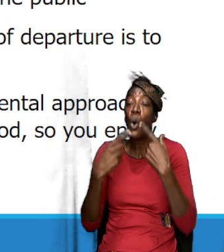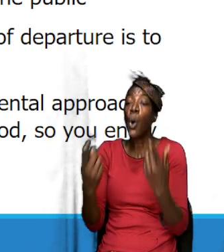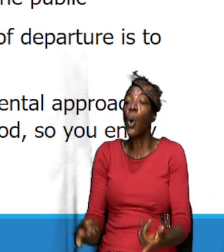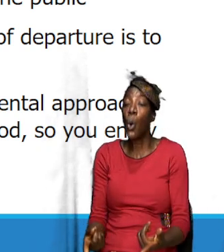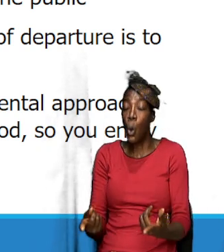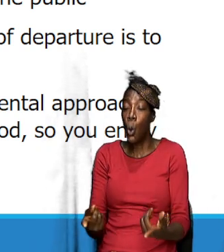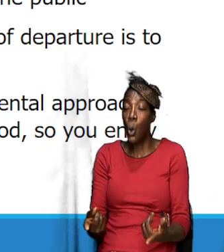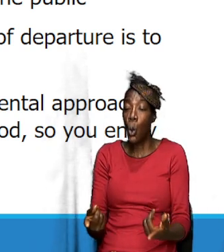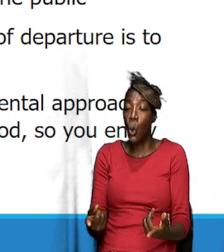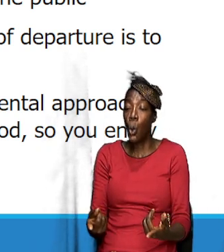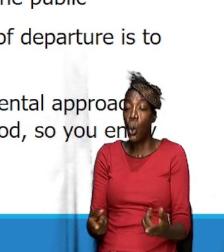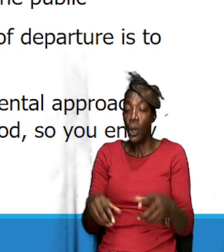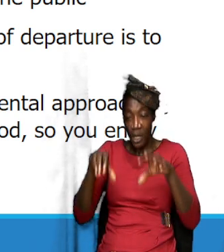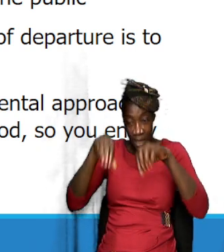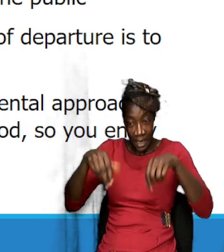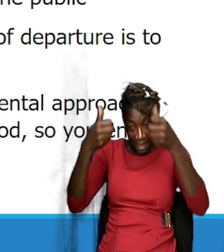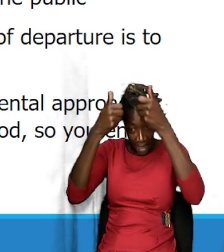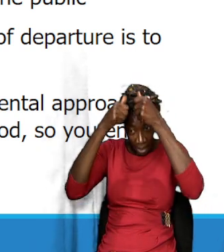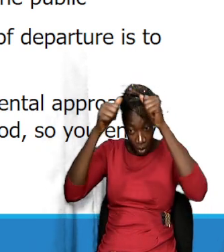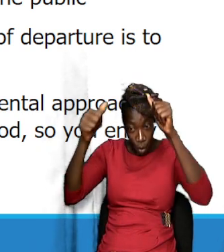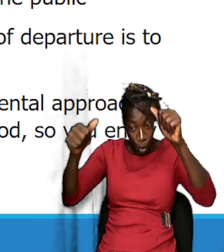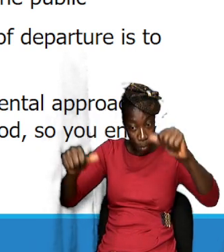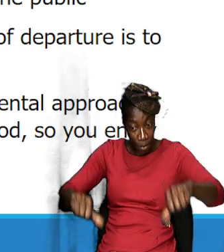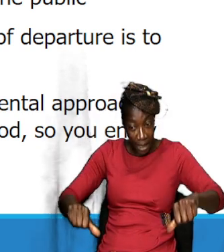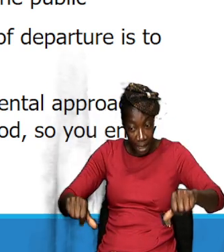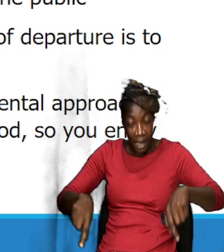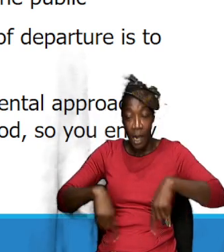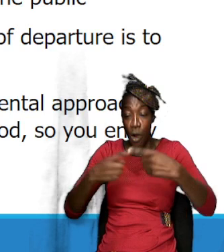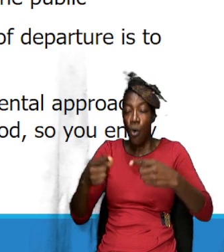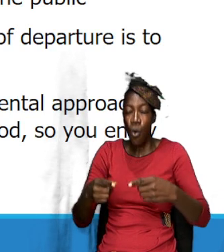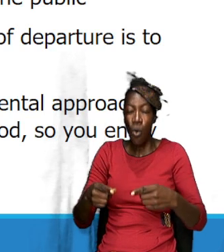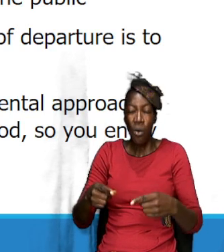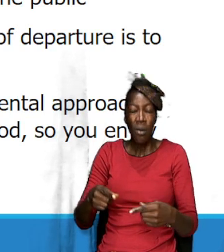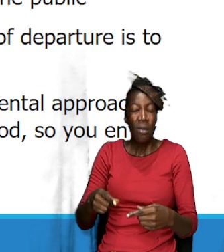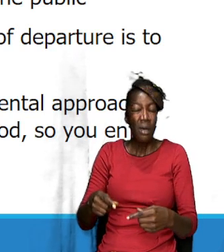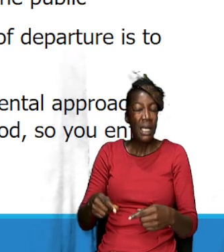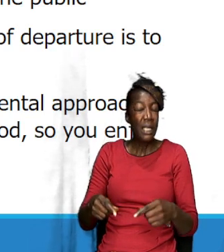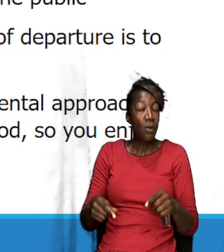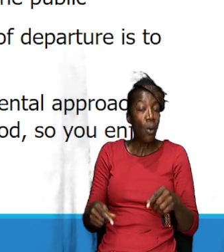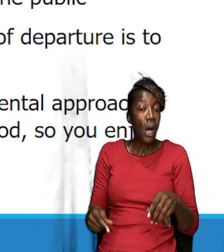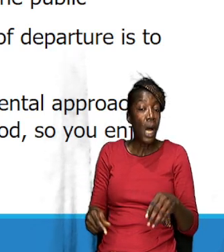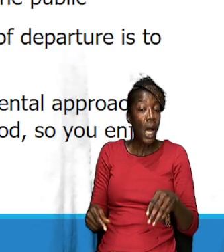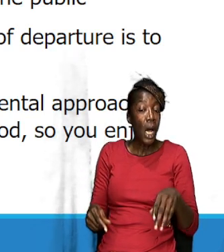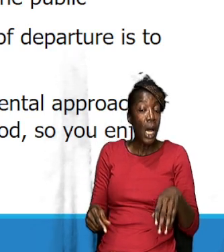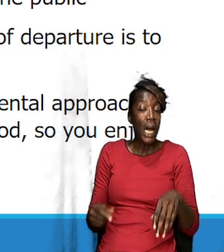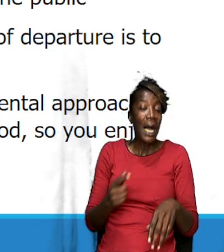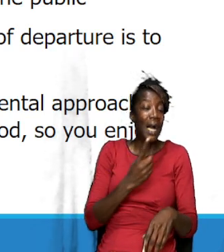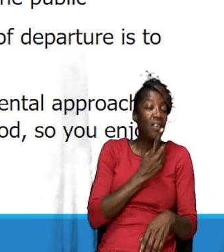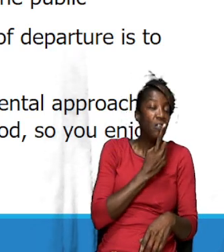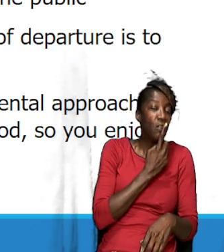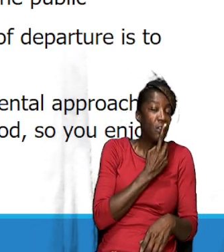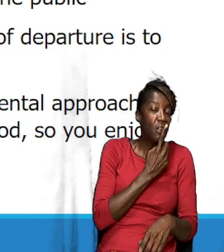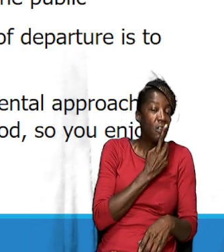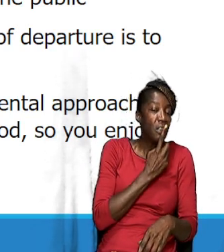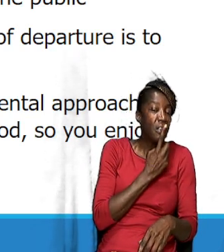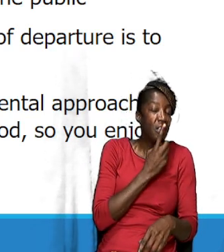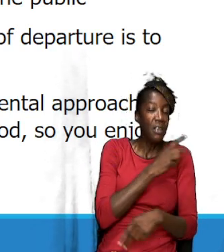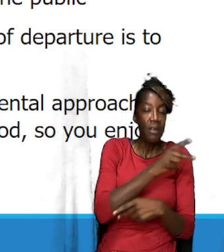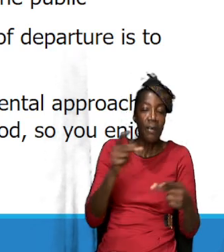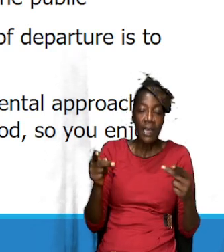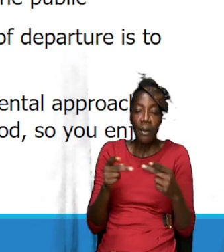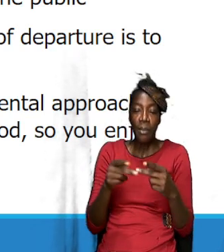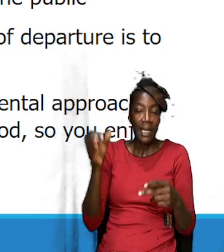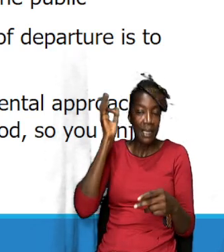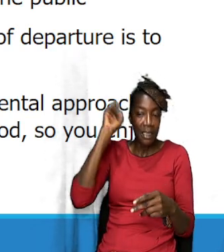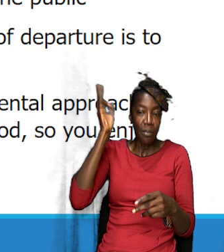he's saying, I think you can obey, which is you can go to a solitary place. Pastor teach, preach to us about